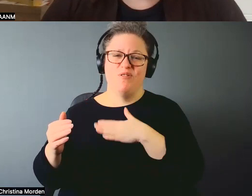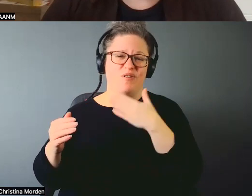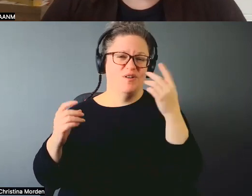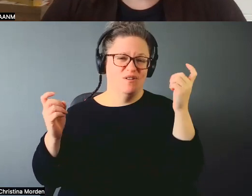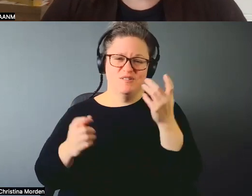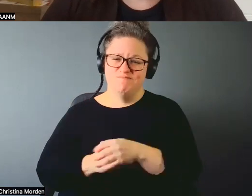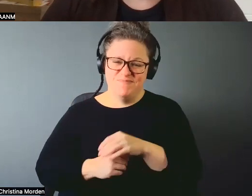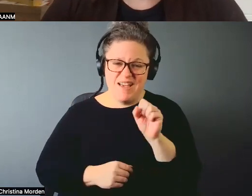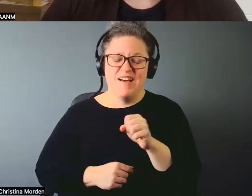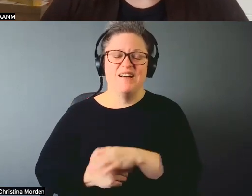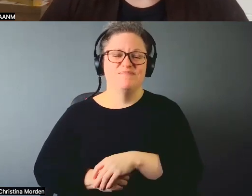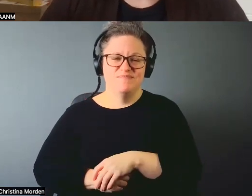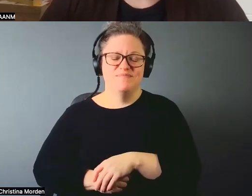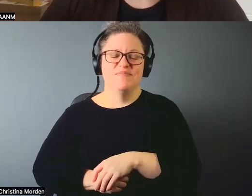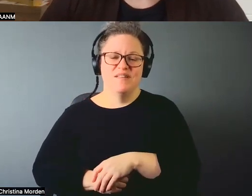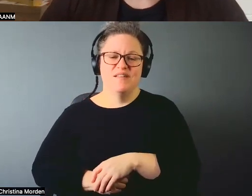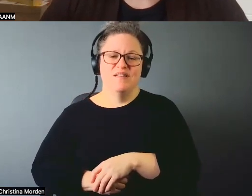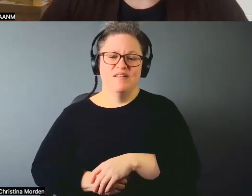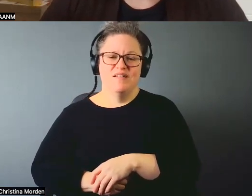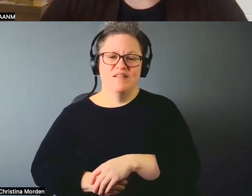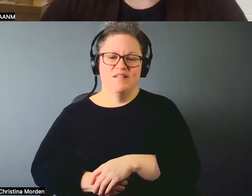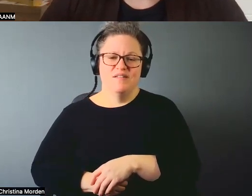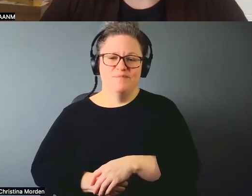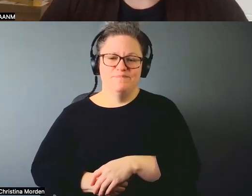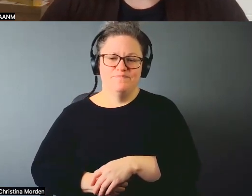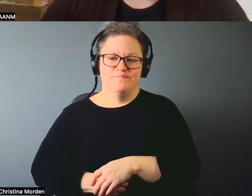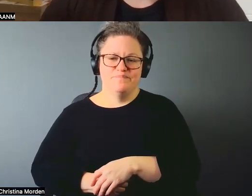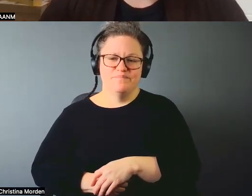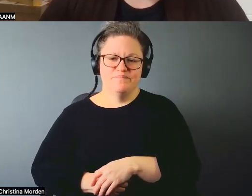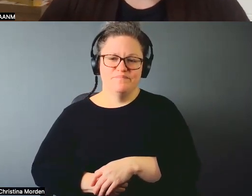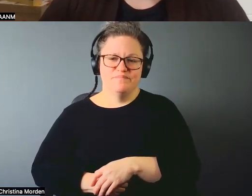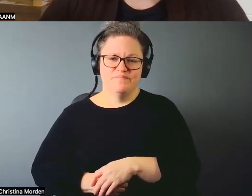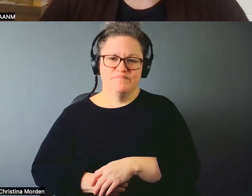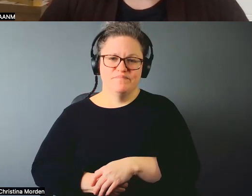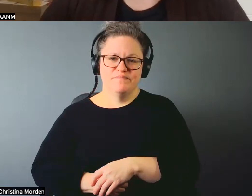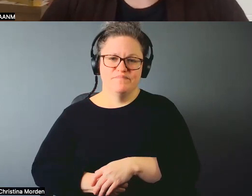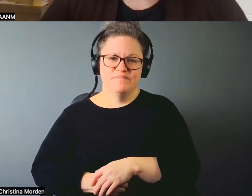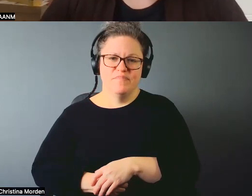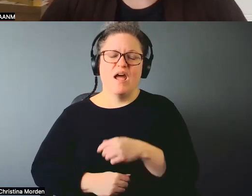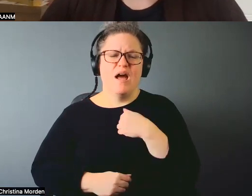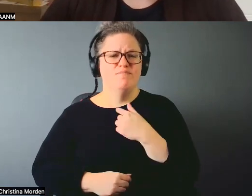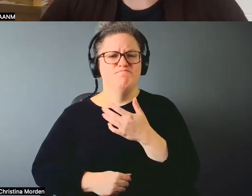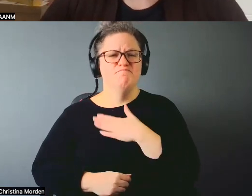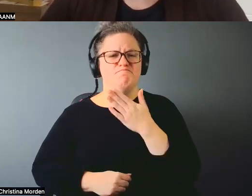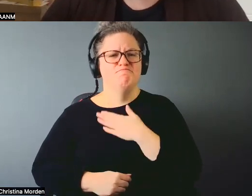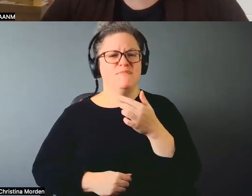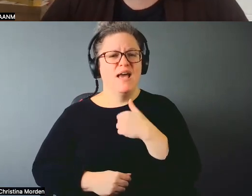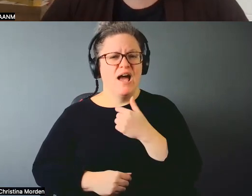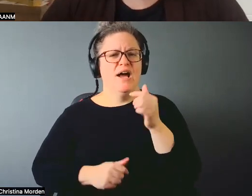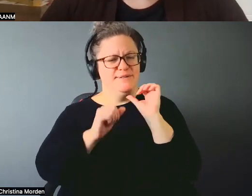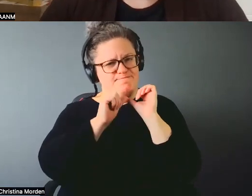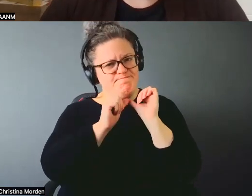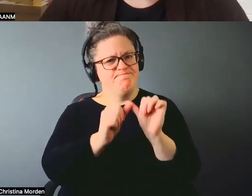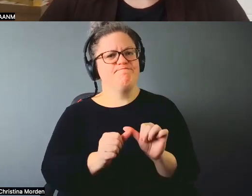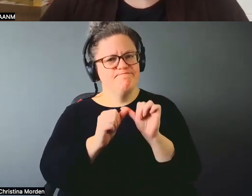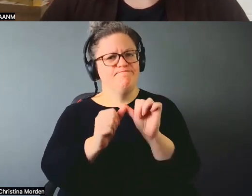Yeah, I'm really, really, I so appreciate that I kept going with this work that I that I just couldn't